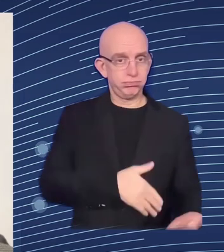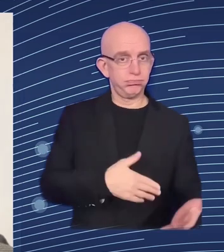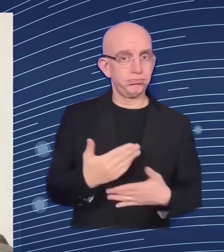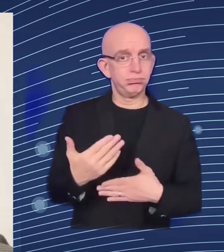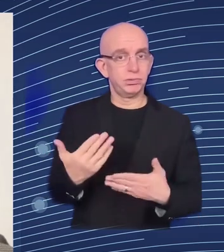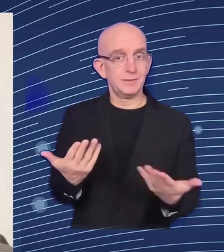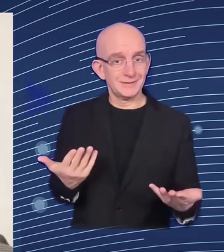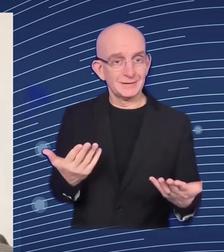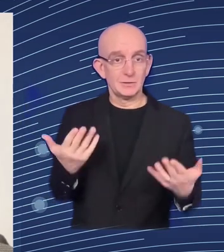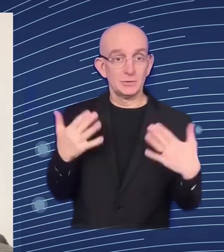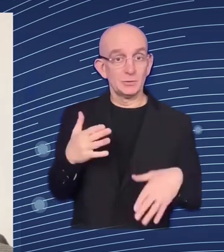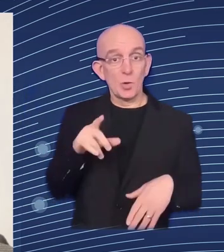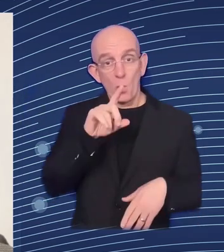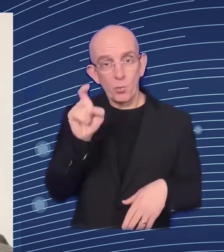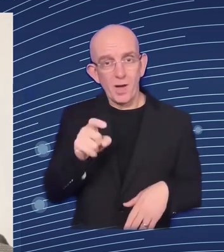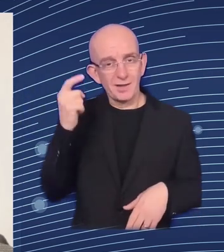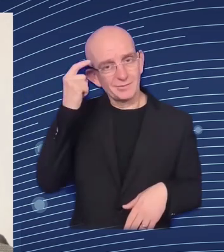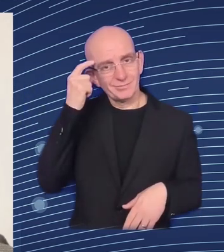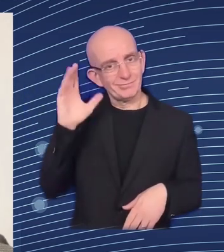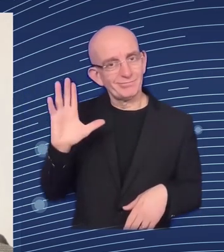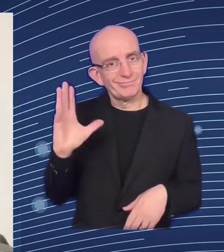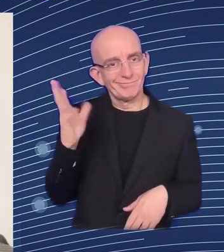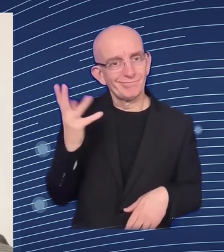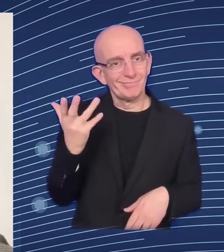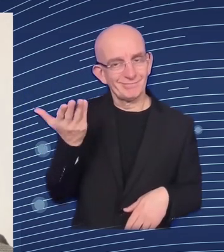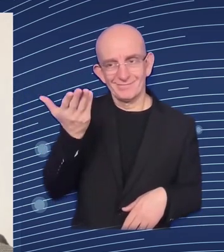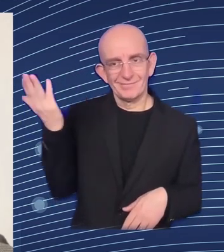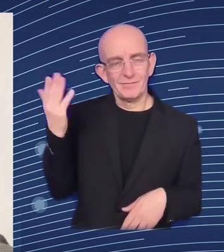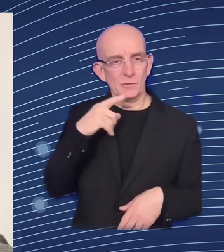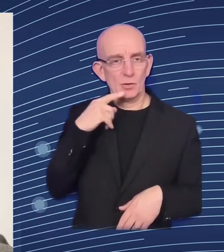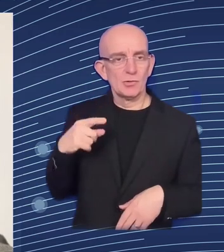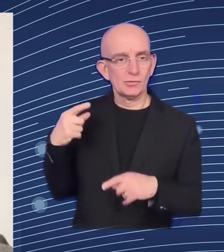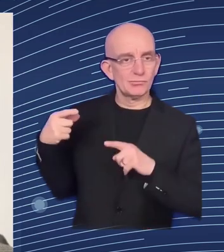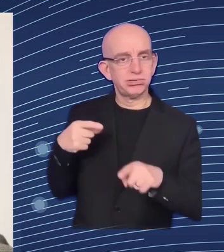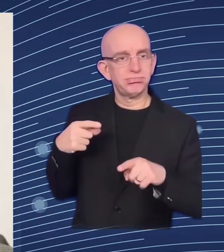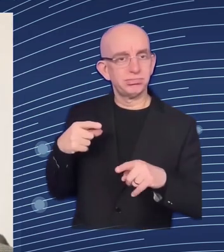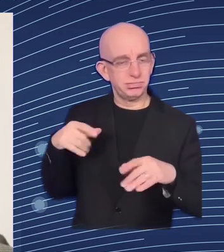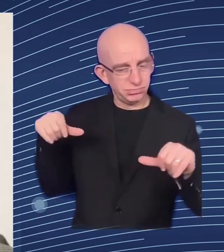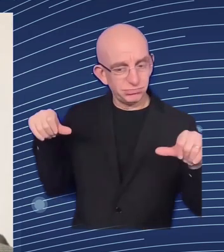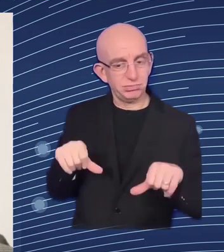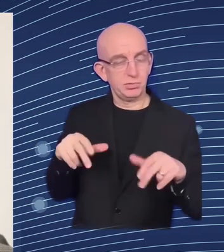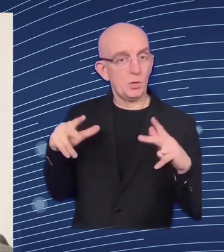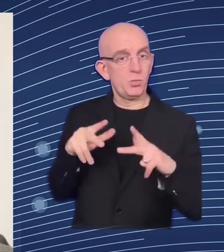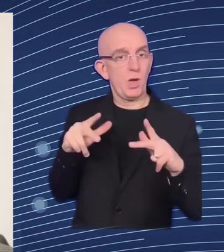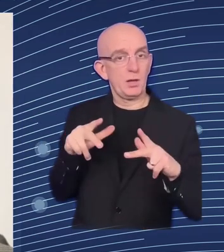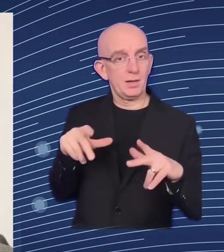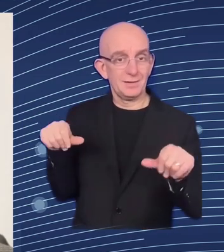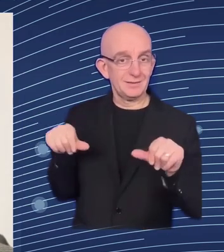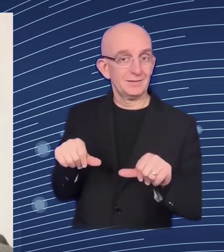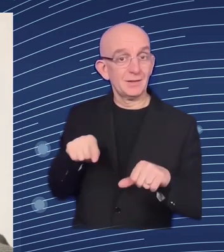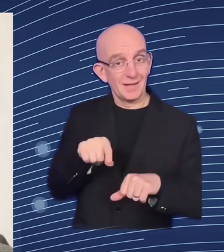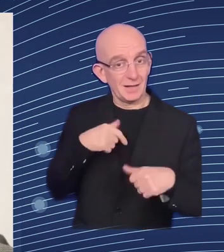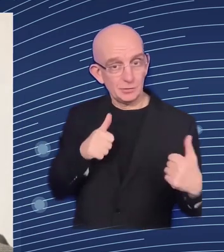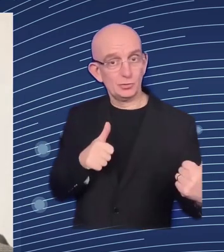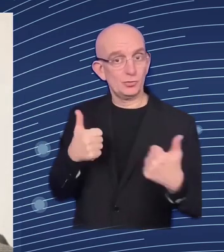minister of social affairs on how can we help ukraine uh to give perspectives